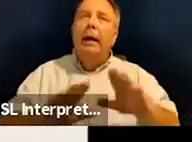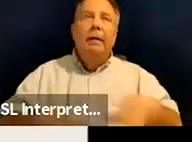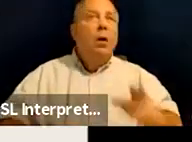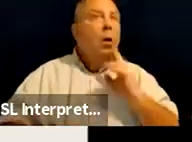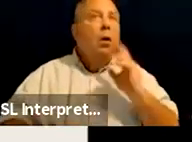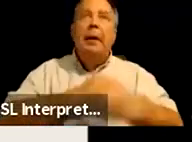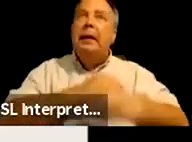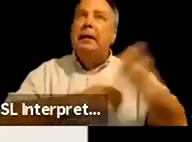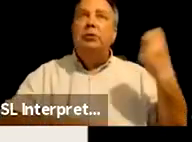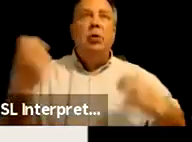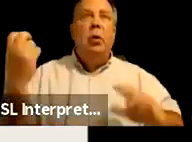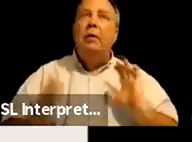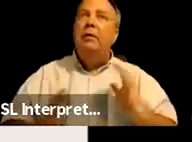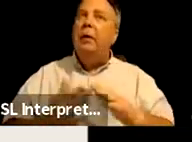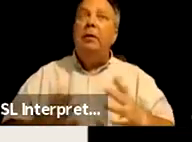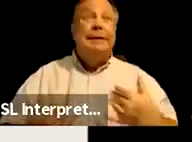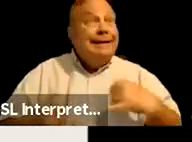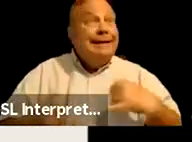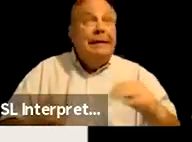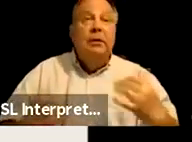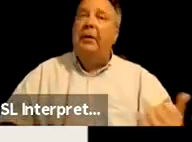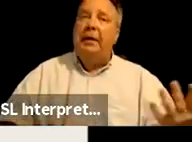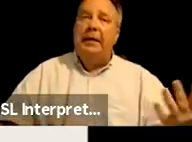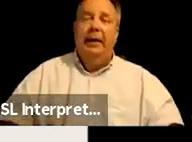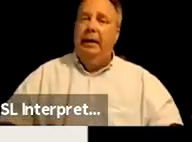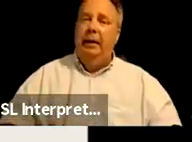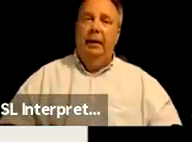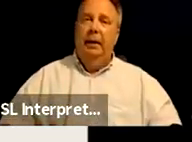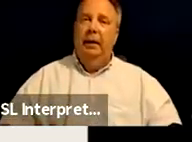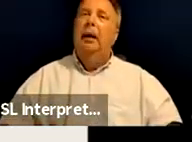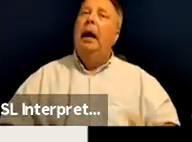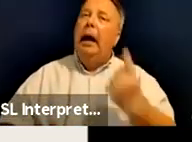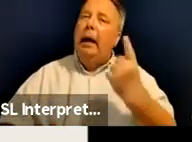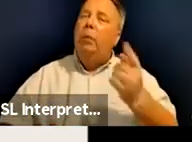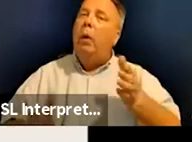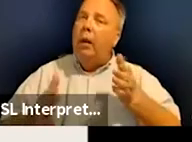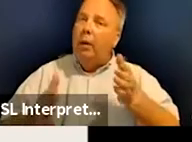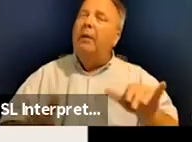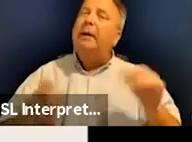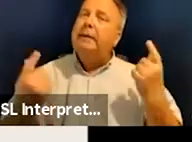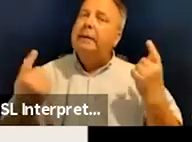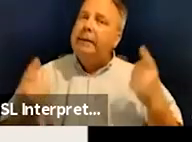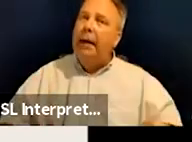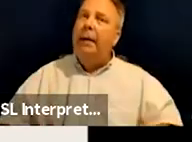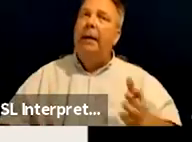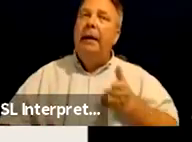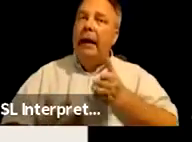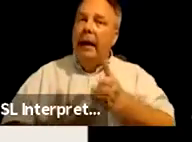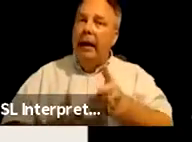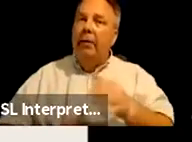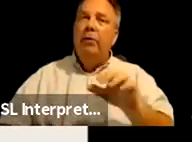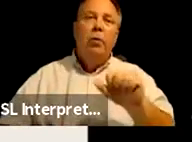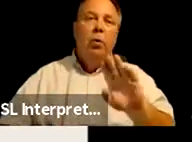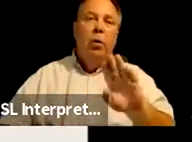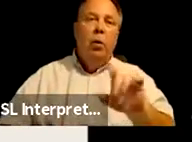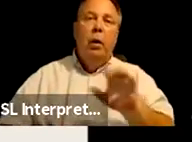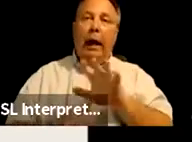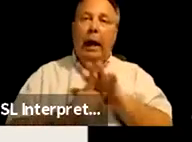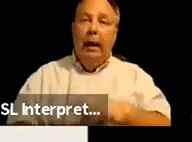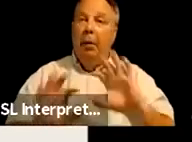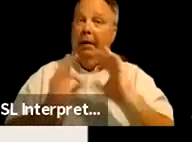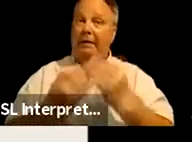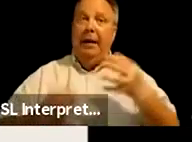stolen from our communities still to this day. Um, and one of the ways that this is happening is through the ableist family court